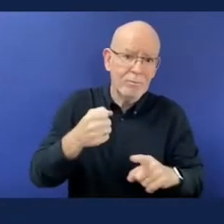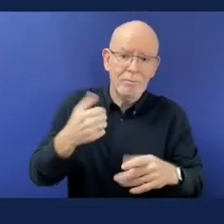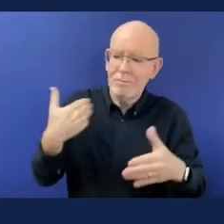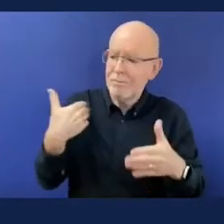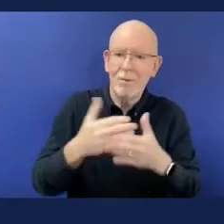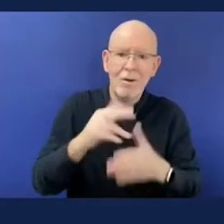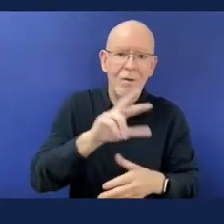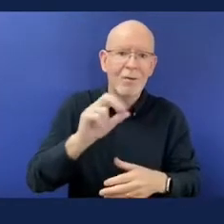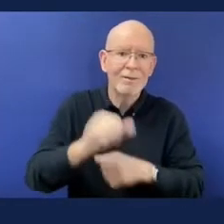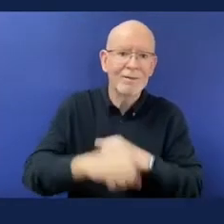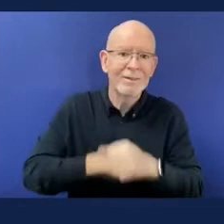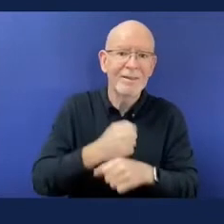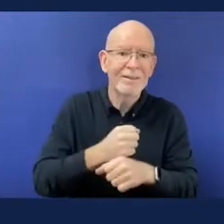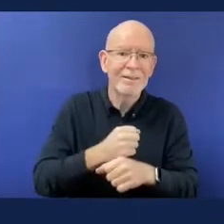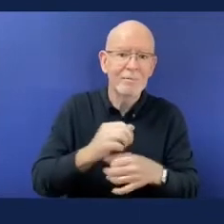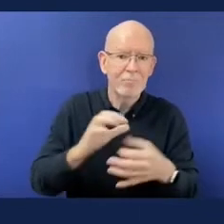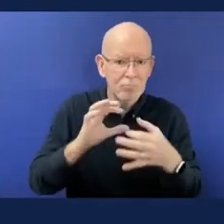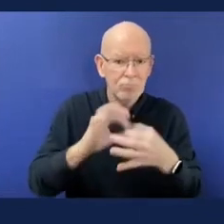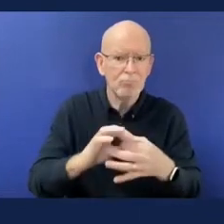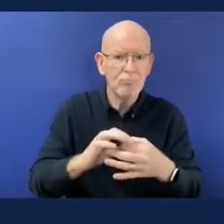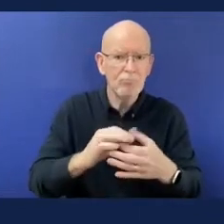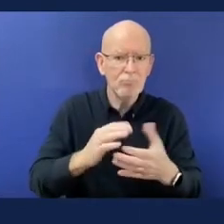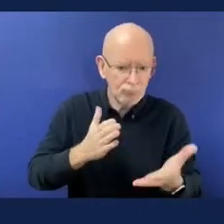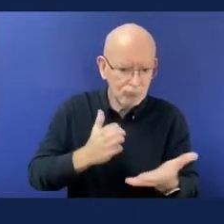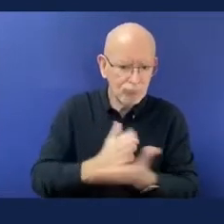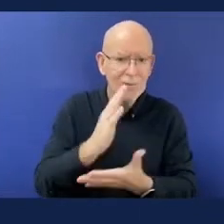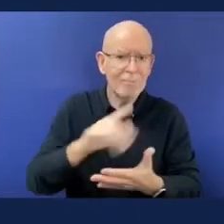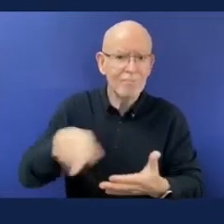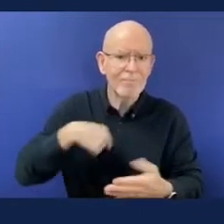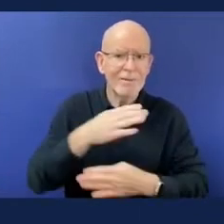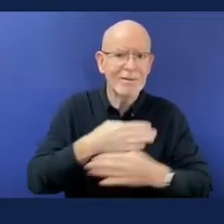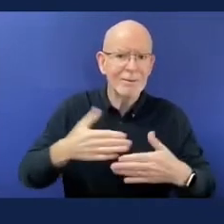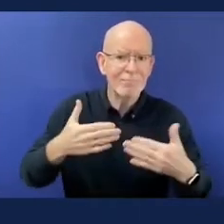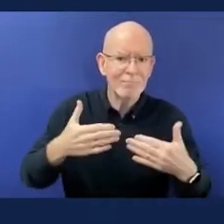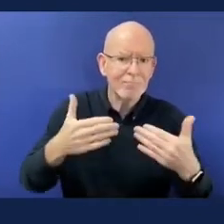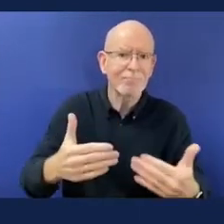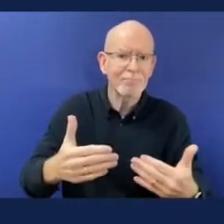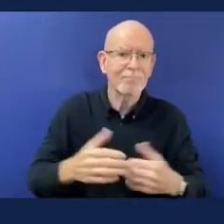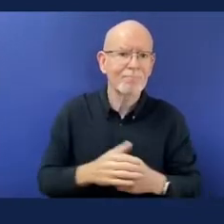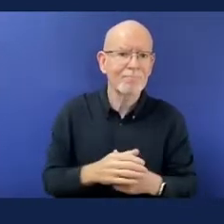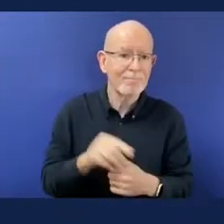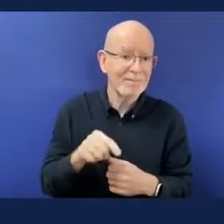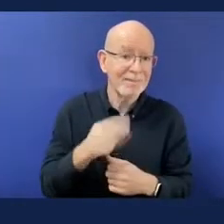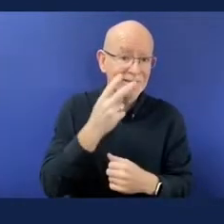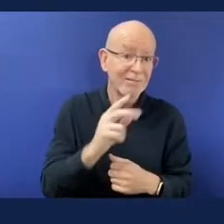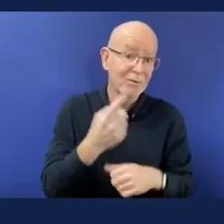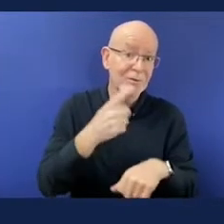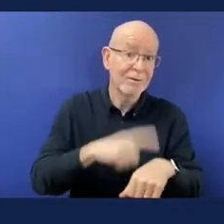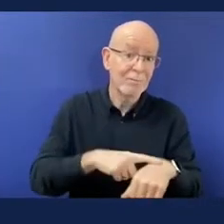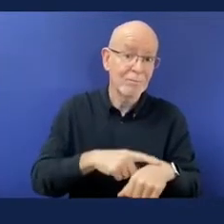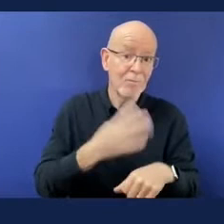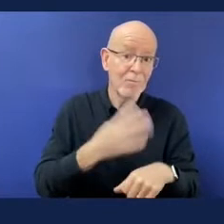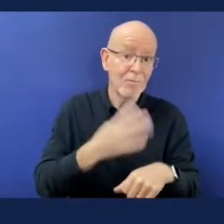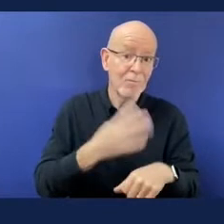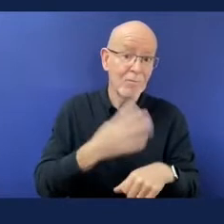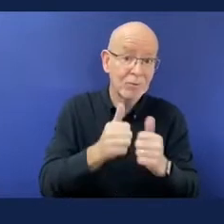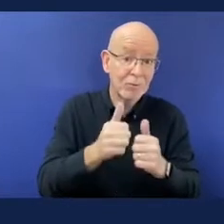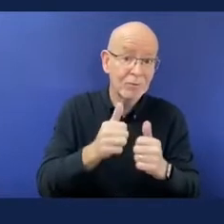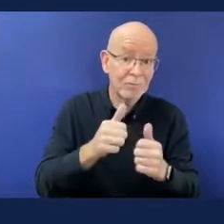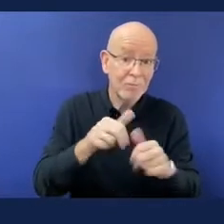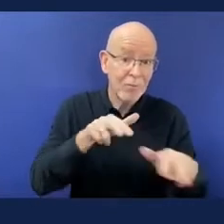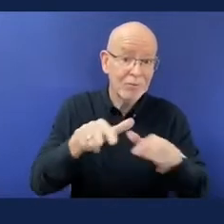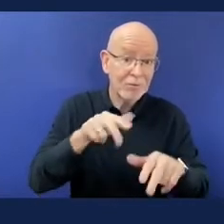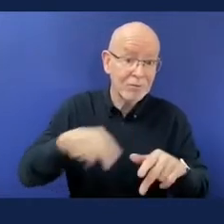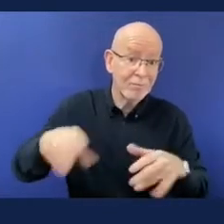UN. From a business point of view we partnered with the Valuable 500. Now for those of you who don't know the Valuable 500 it's an